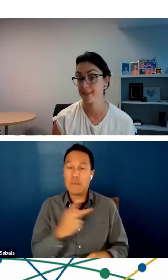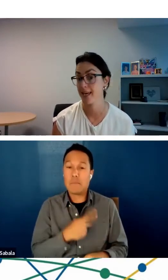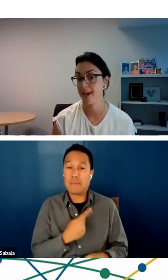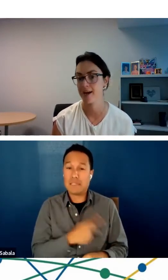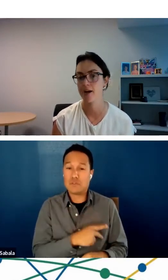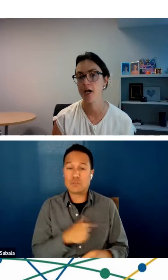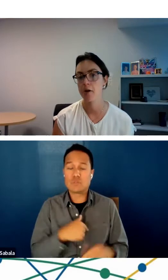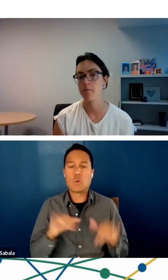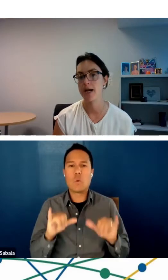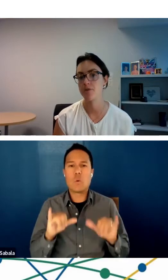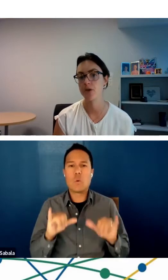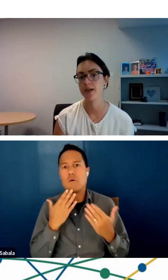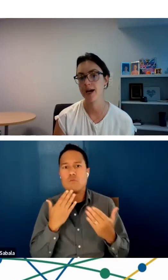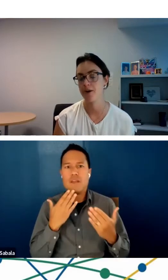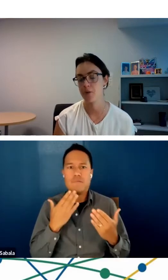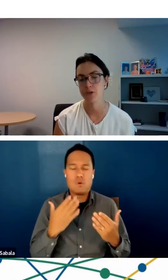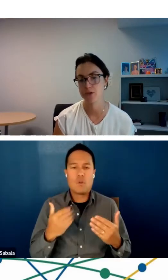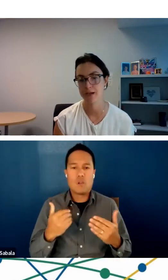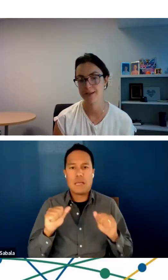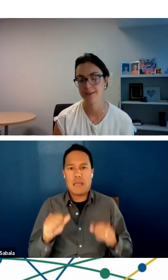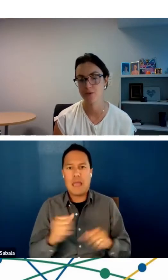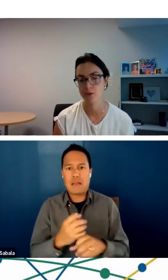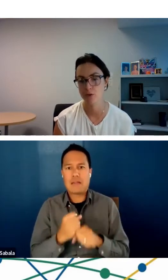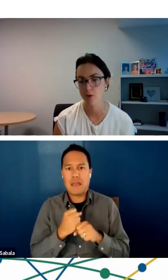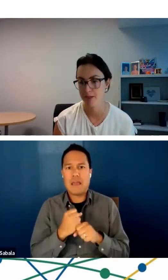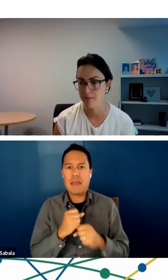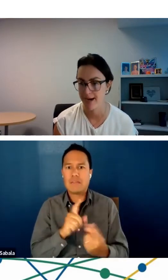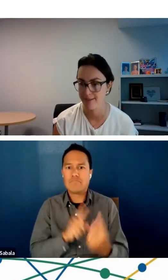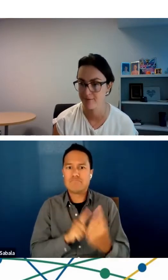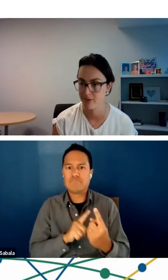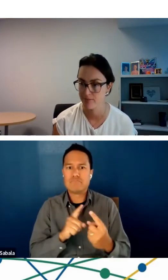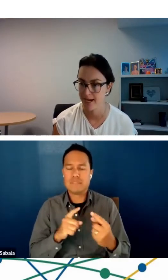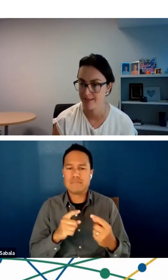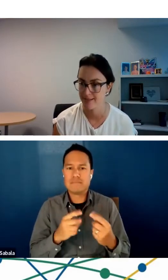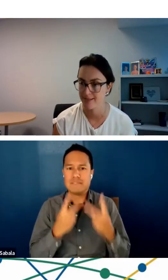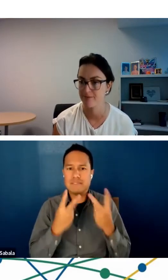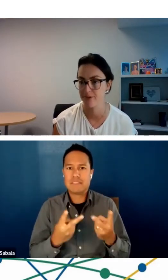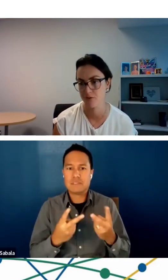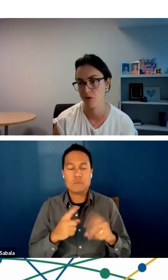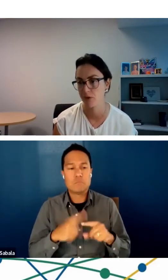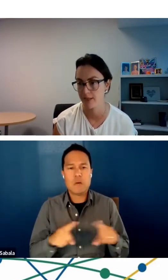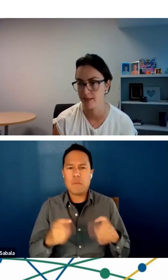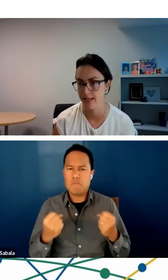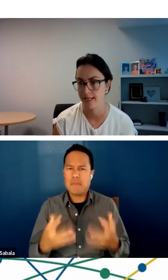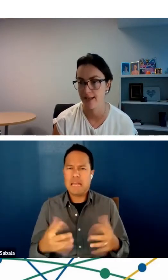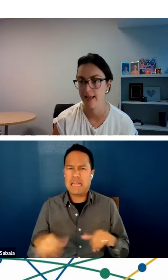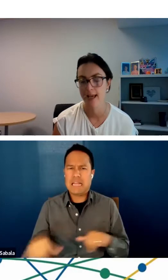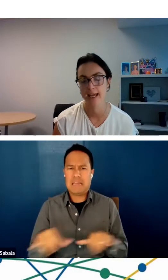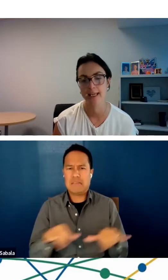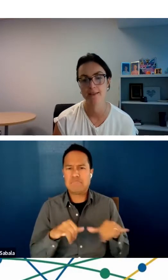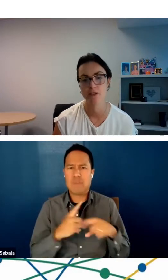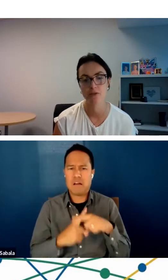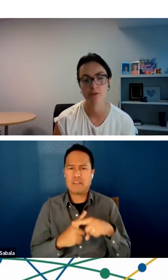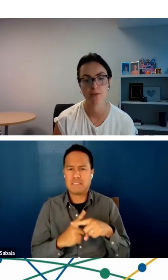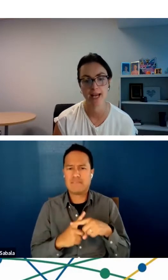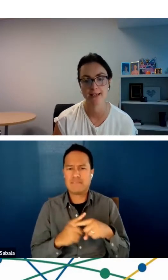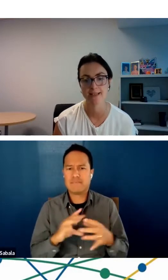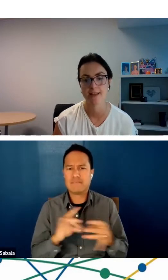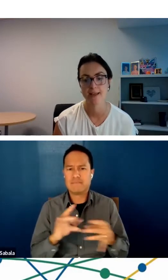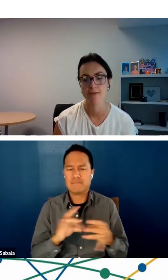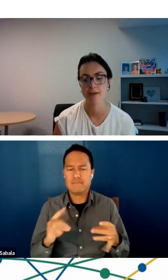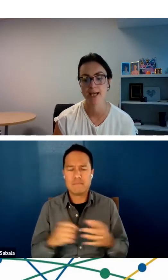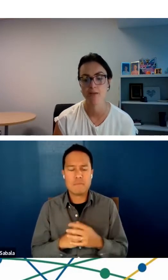access care, but we got almost uniformly positive responses in the first four weeks. And again, this